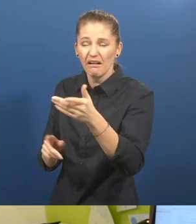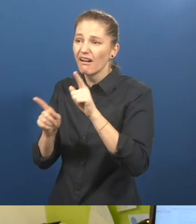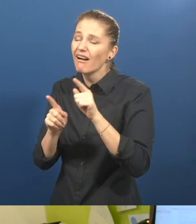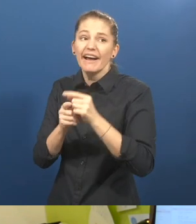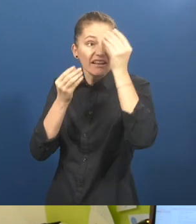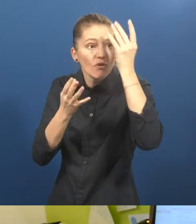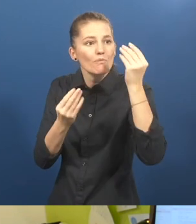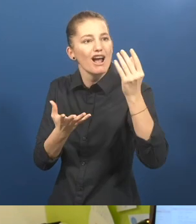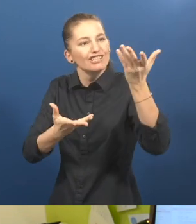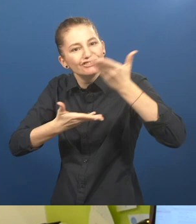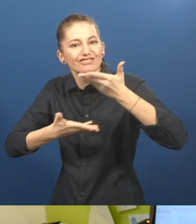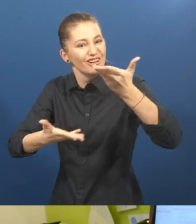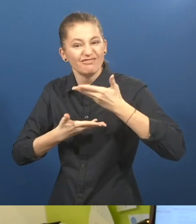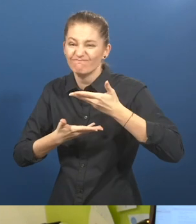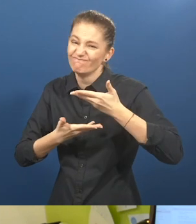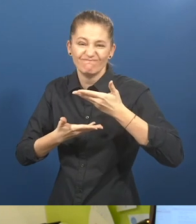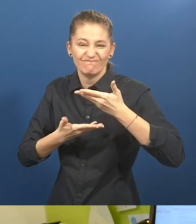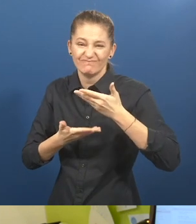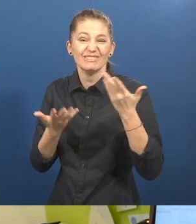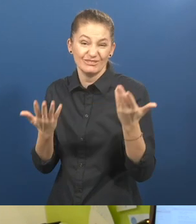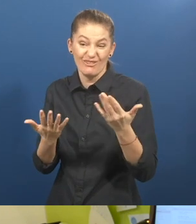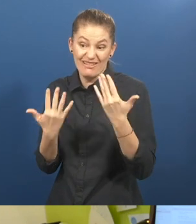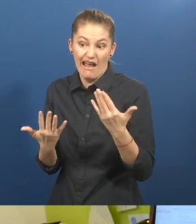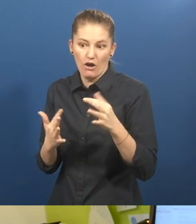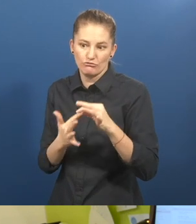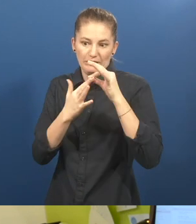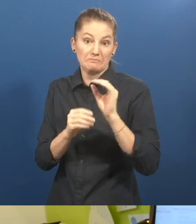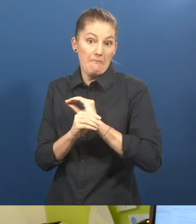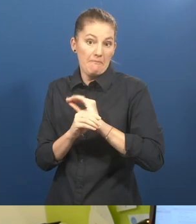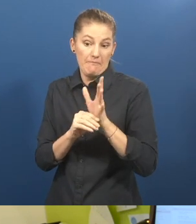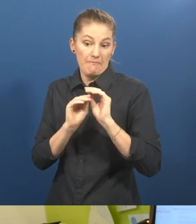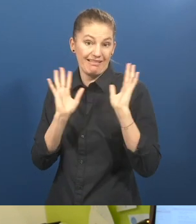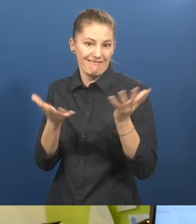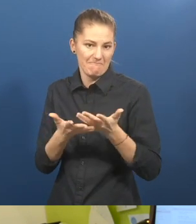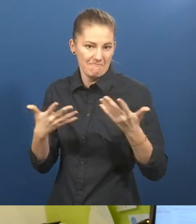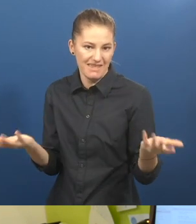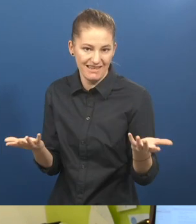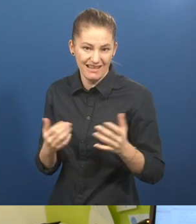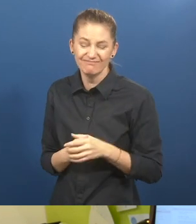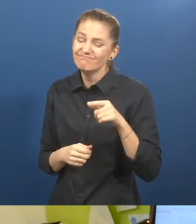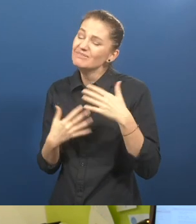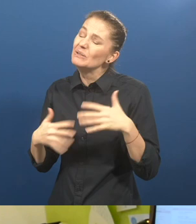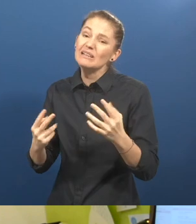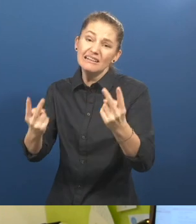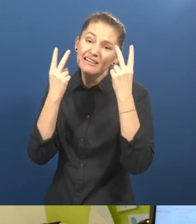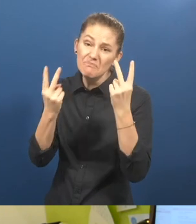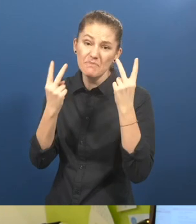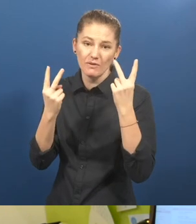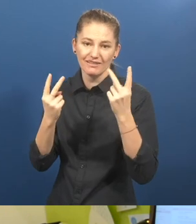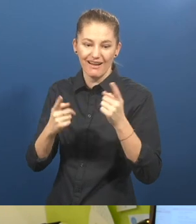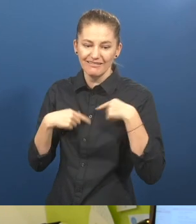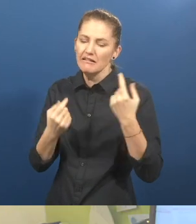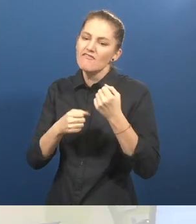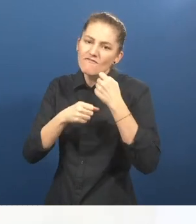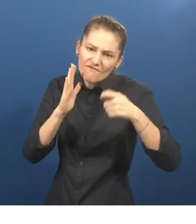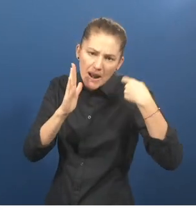very important that we made our films and little clips just to inform and keep deaf people